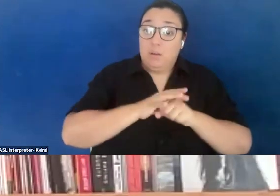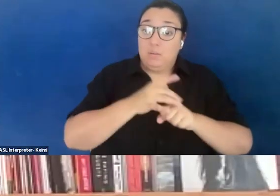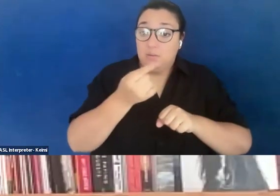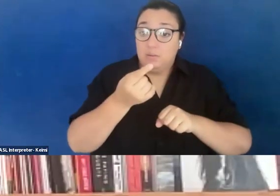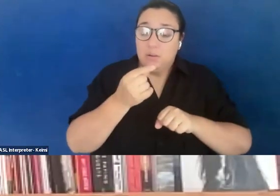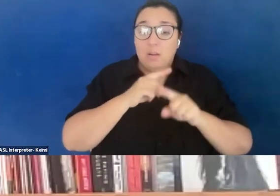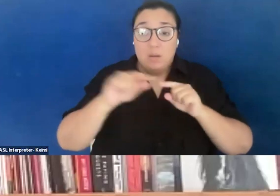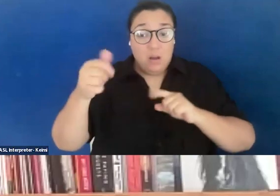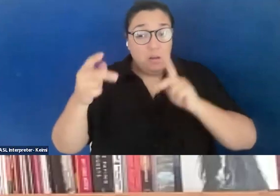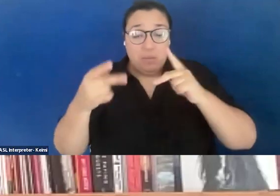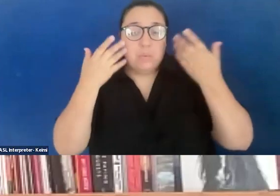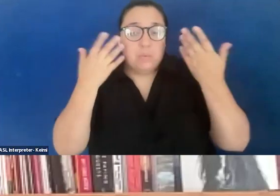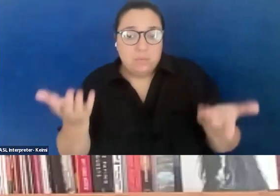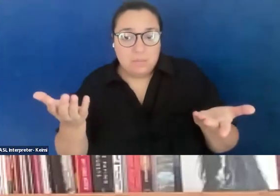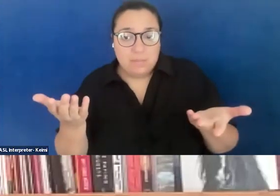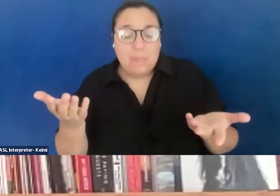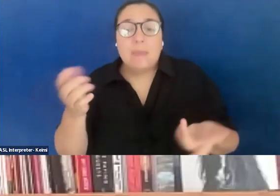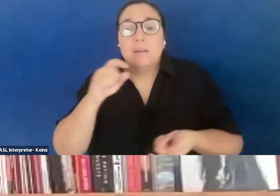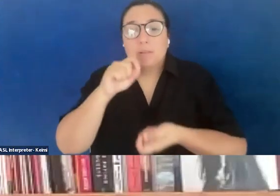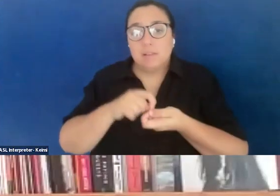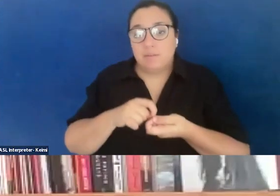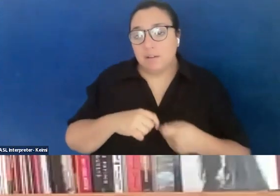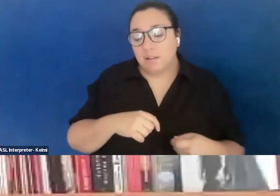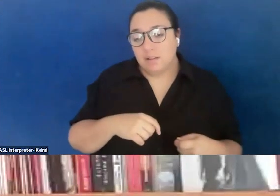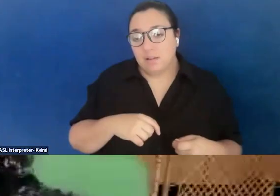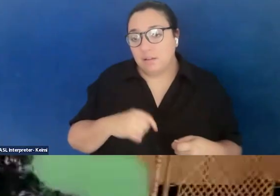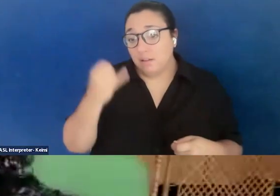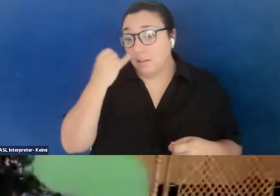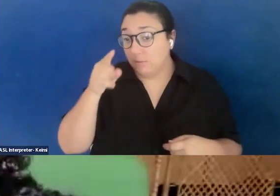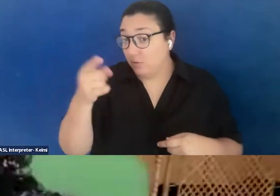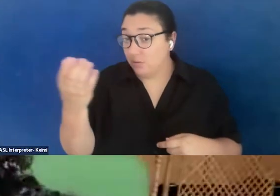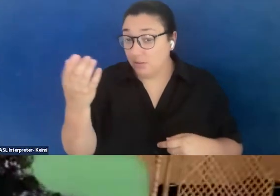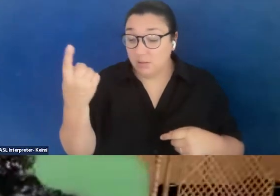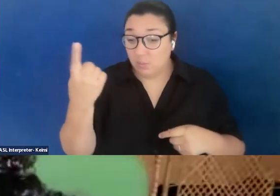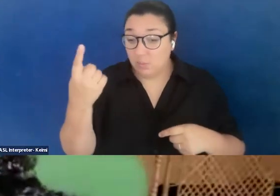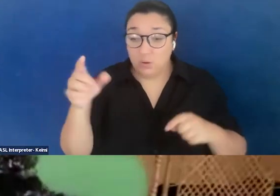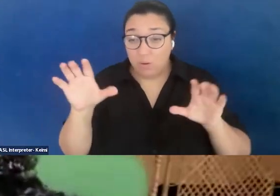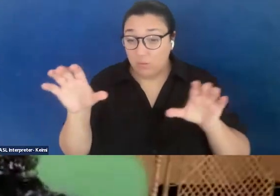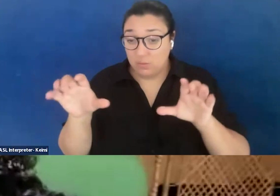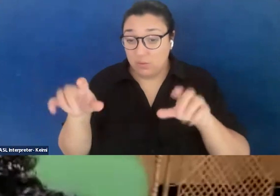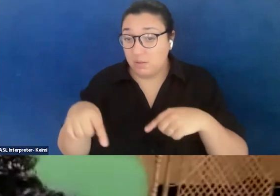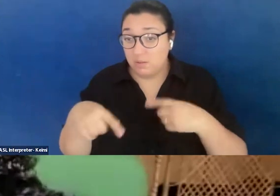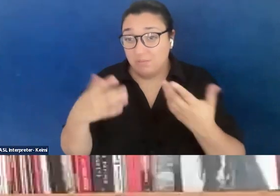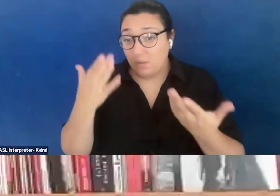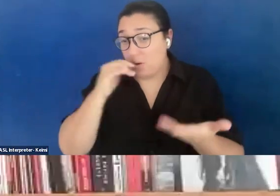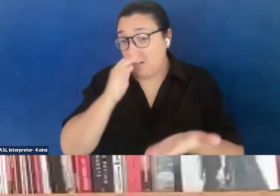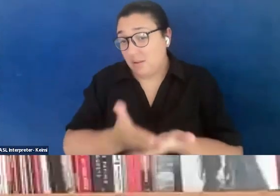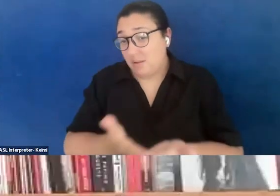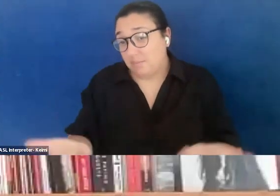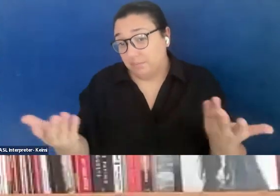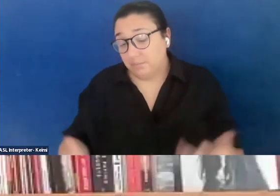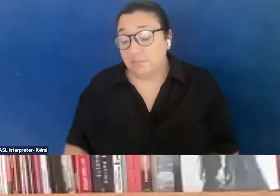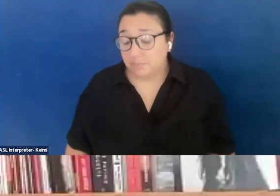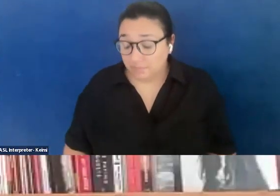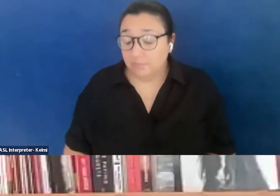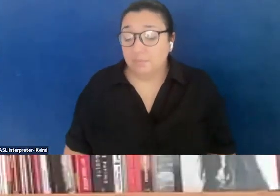someone who has been doing this work, why stop? Why stop? Why stop? So, no, thank